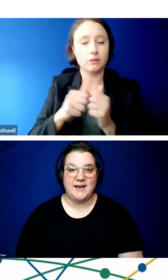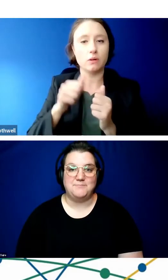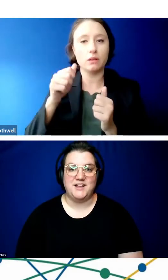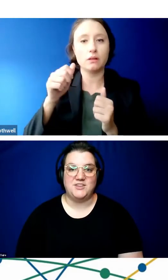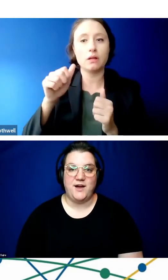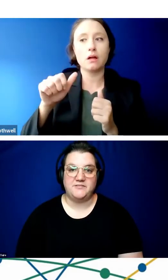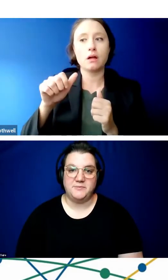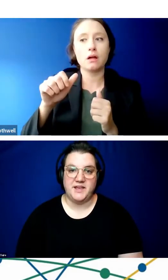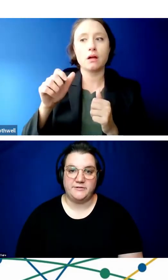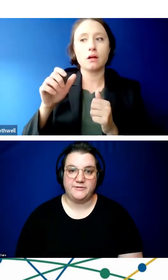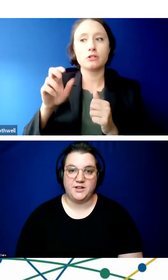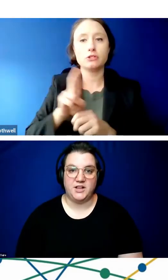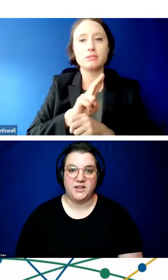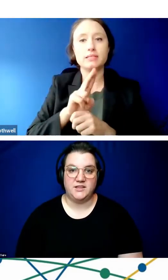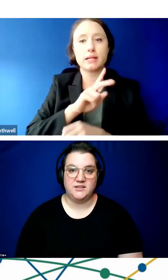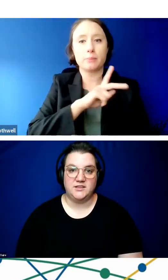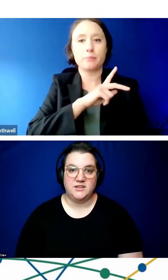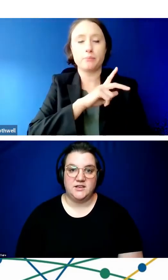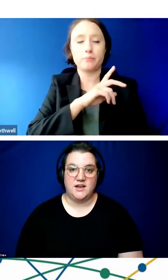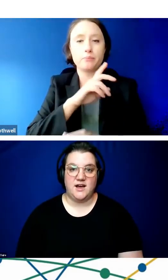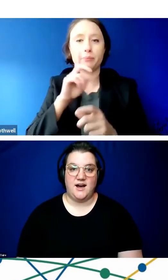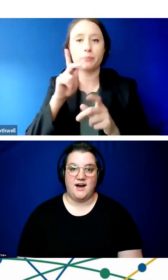but you have to be careful